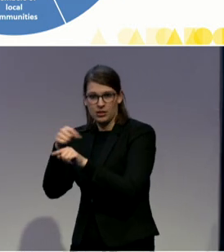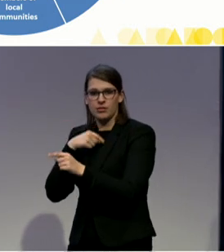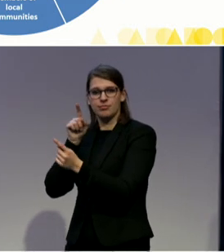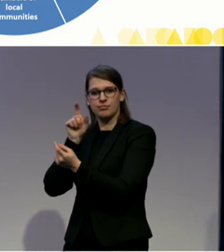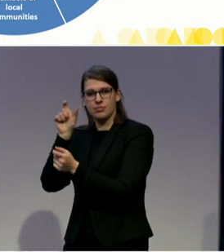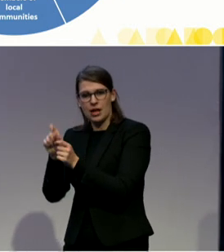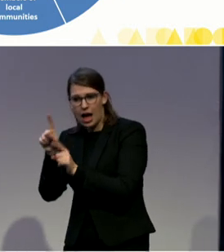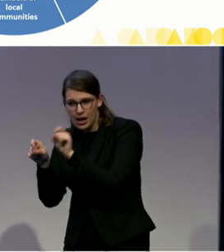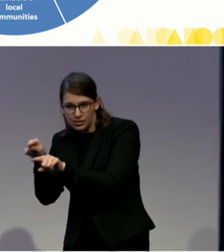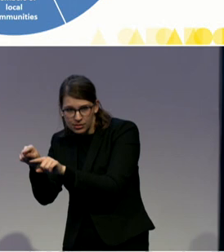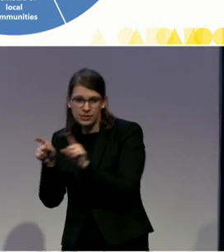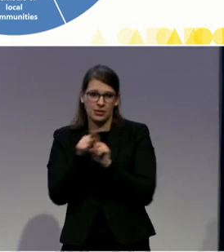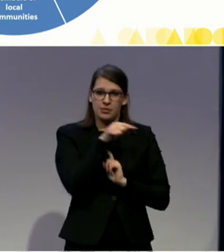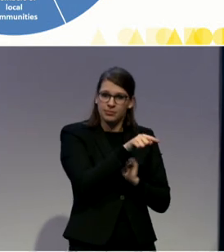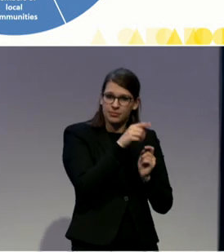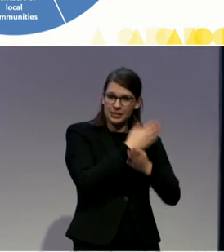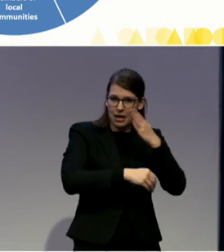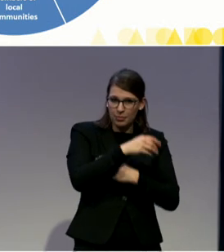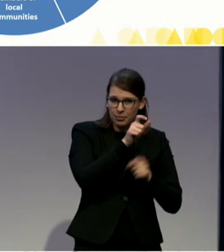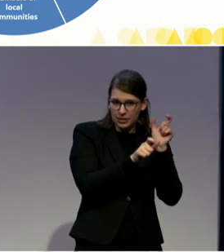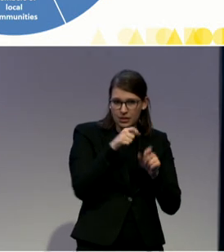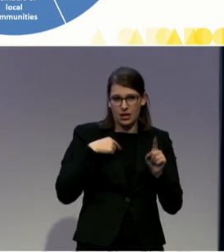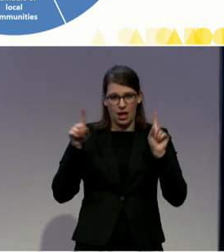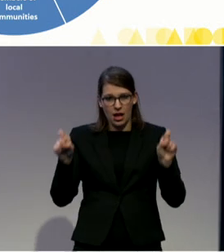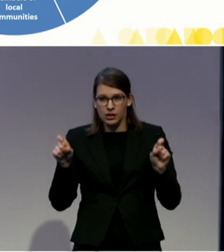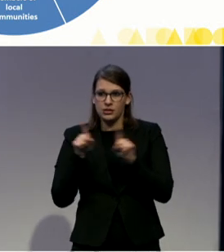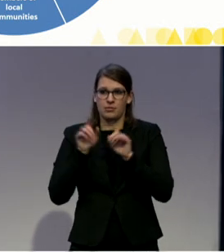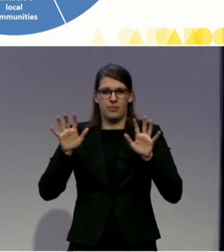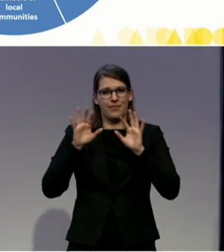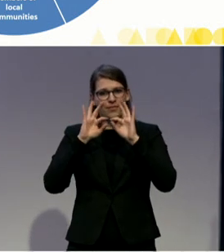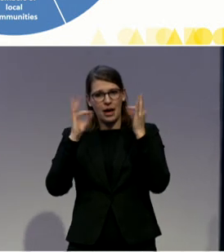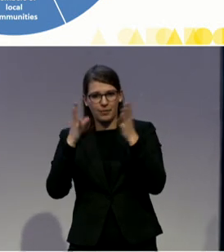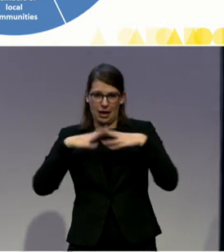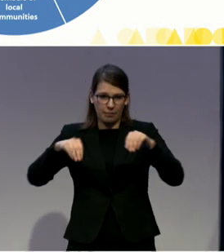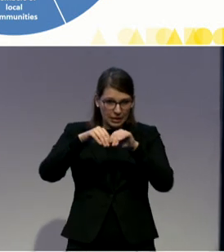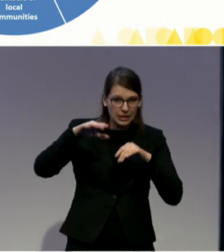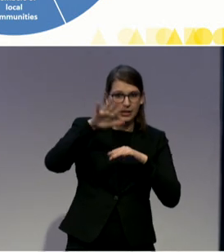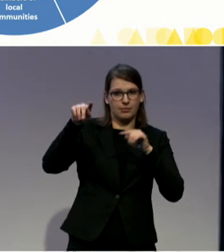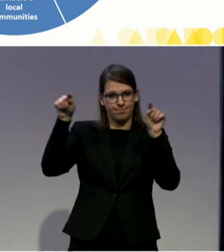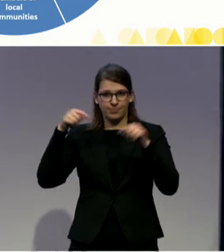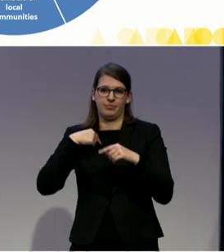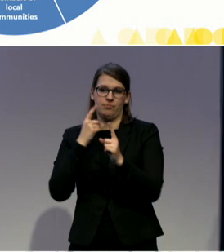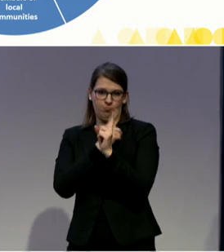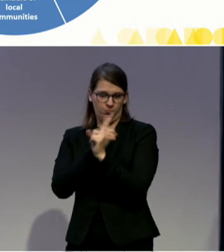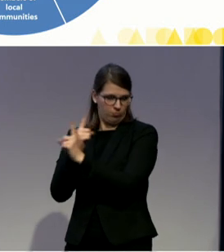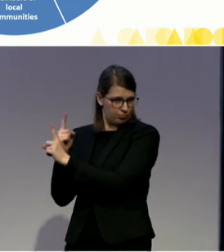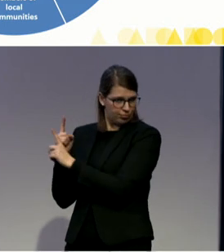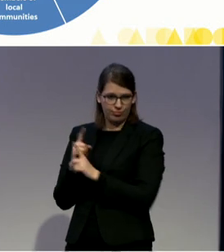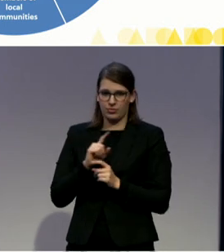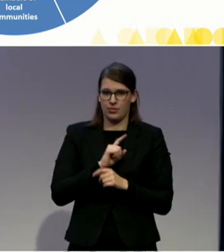also their family members and members of local communities, as well as national and local disabled persons organizations.